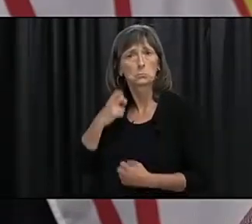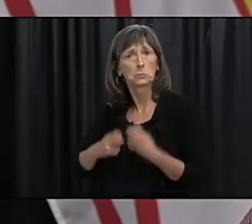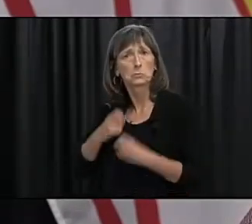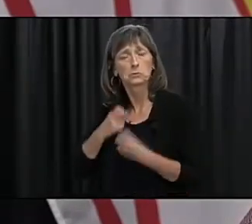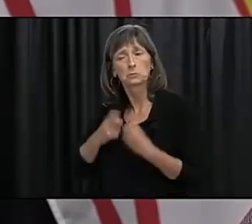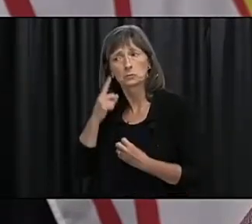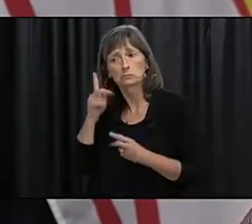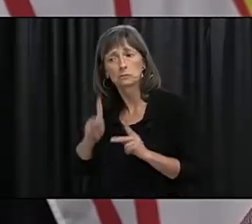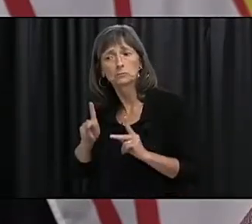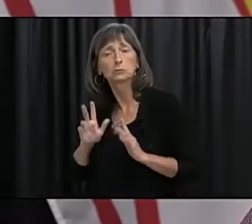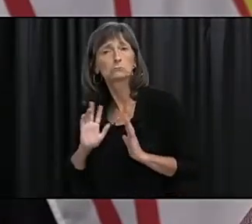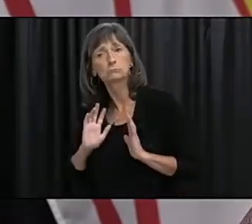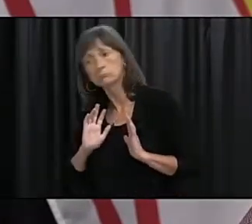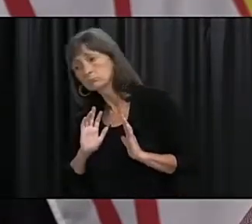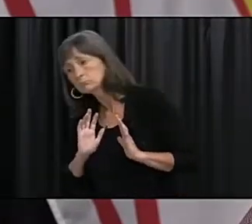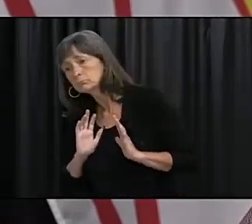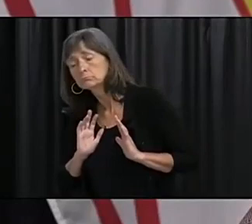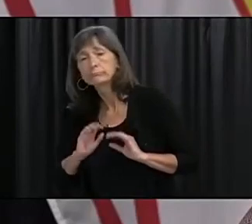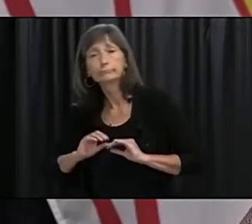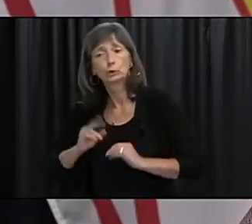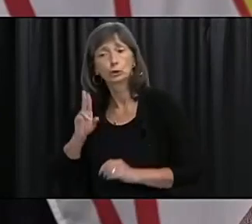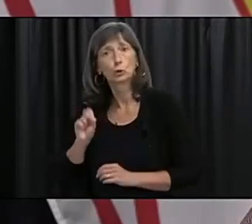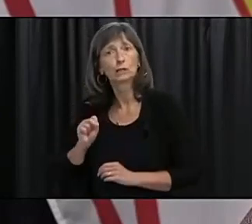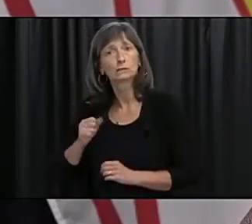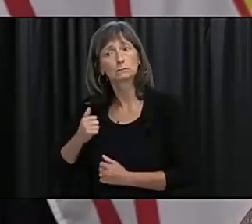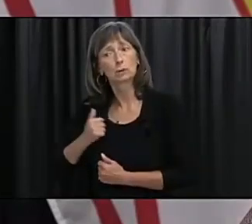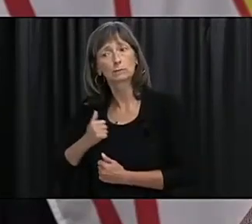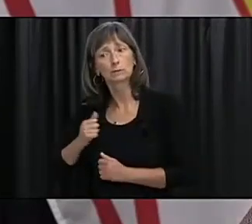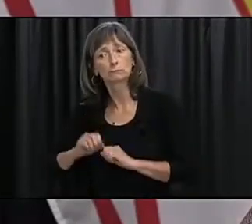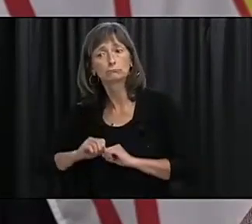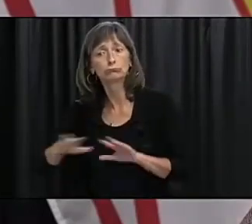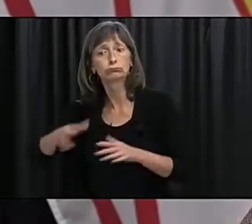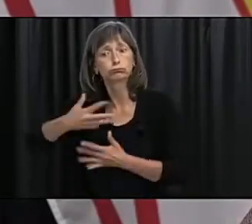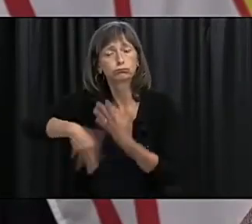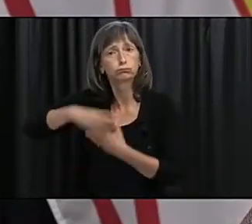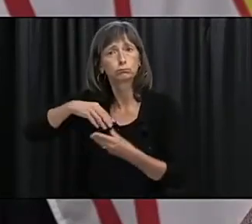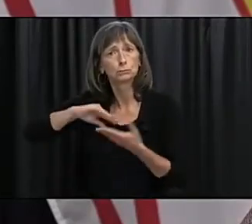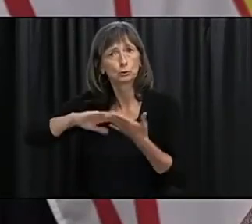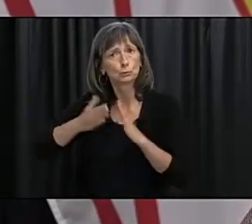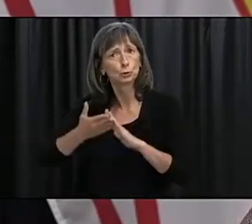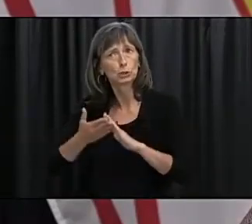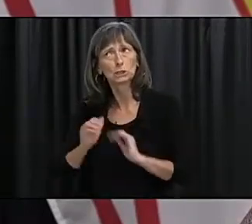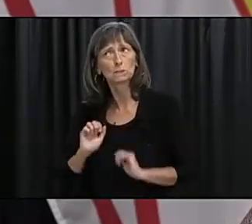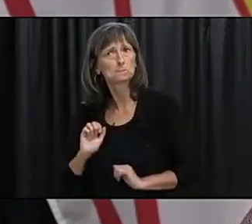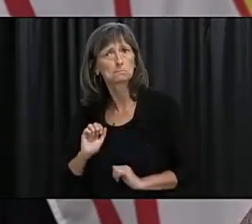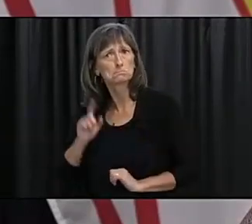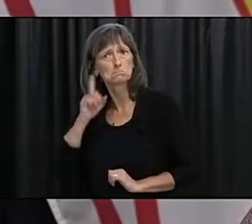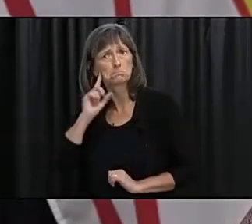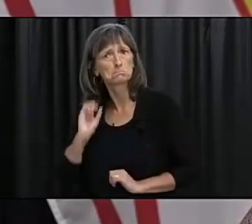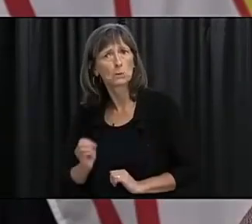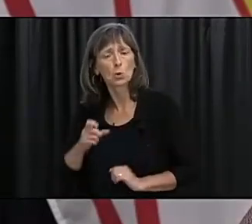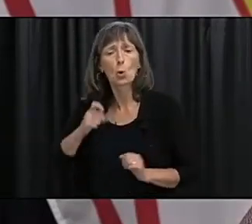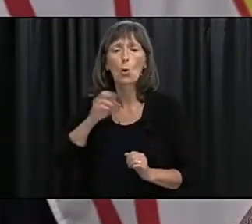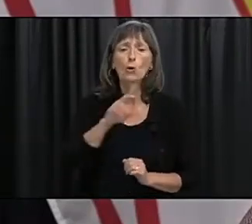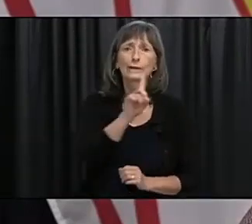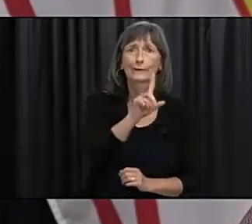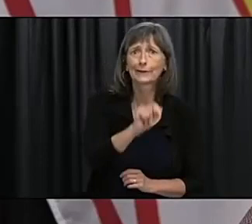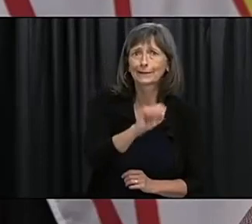to my attention at least that we're seeing US Armed Forces people walking around the pedestrian mall and if